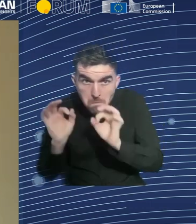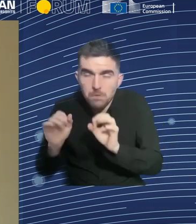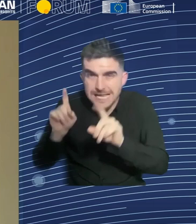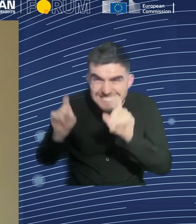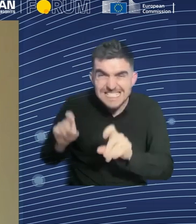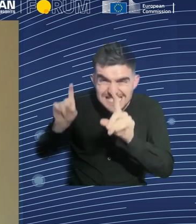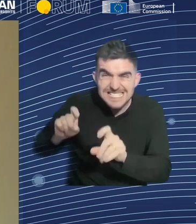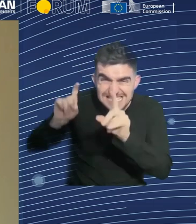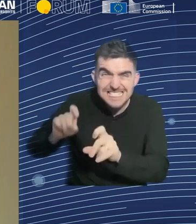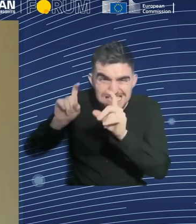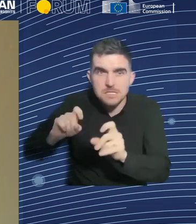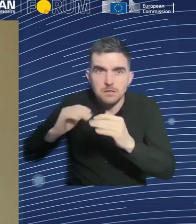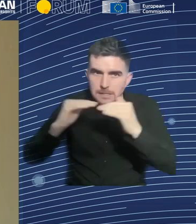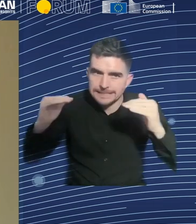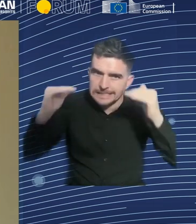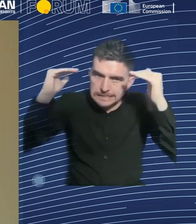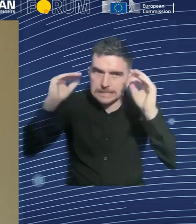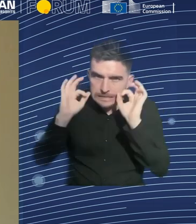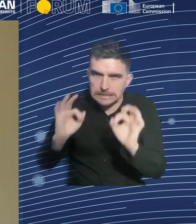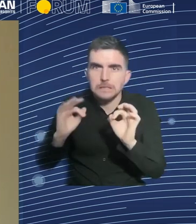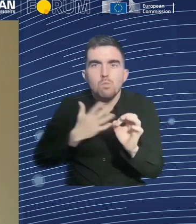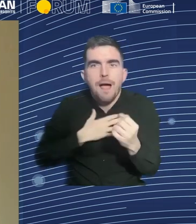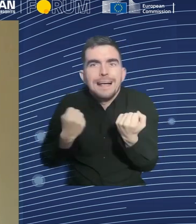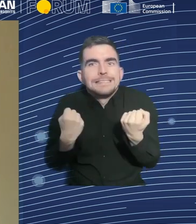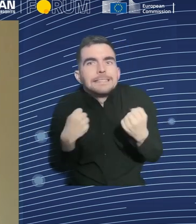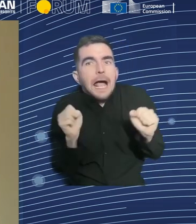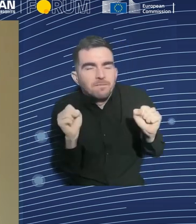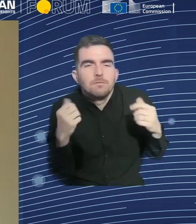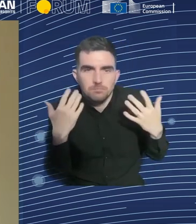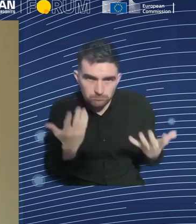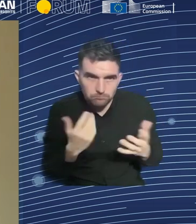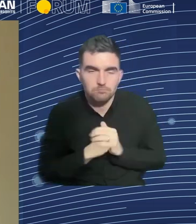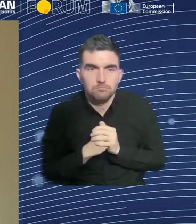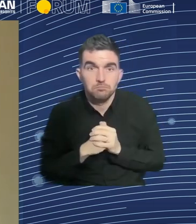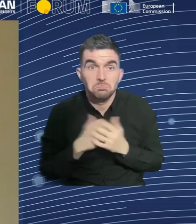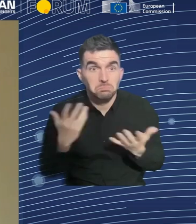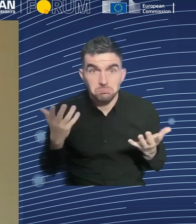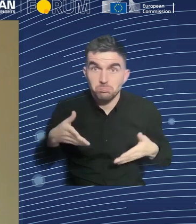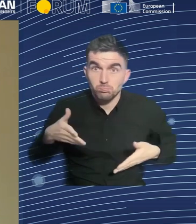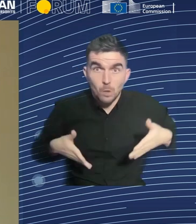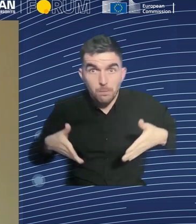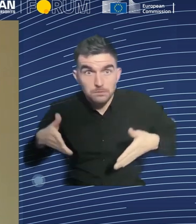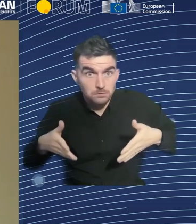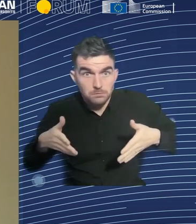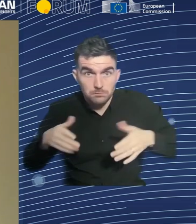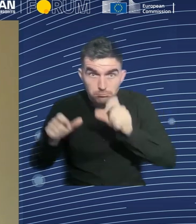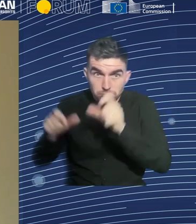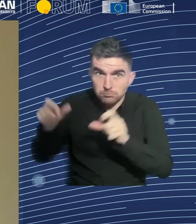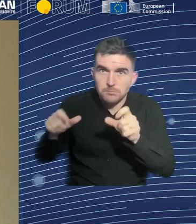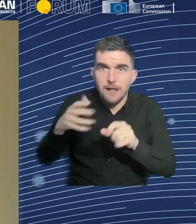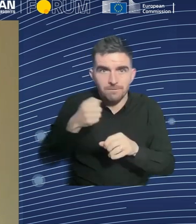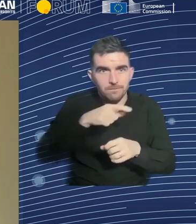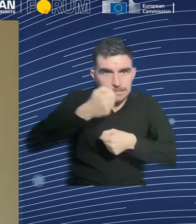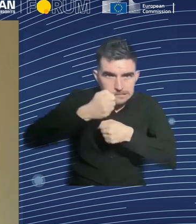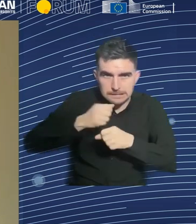ways of programming robots so that they are guaranteed to be safe. But it's a very, very difficult thing to